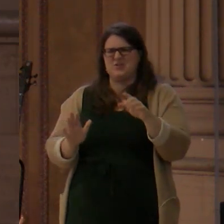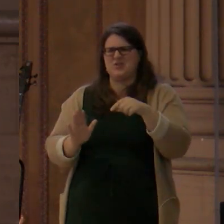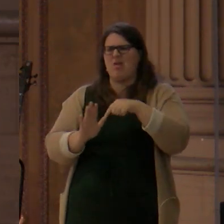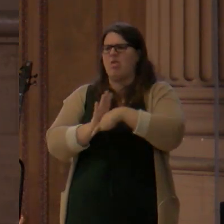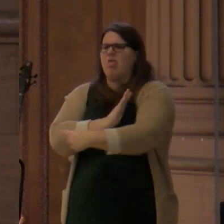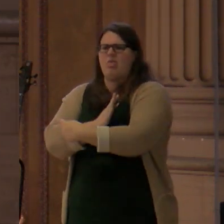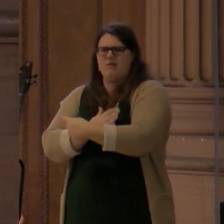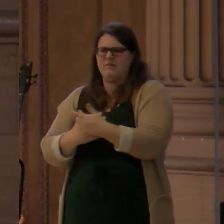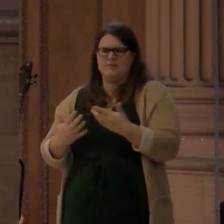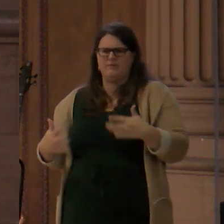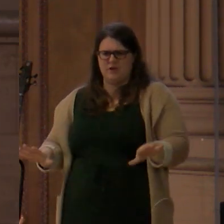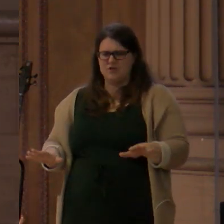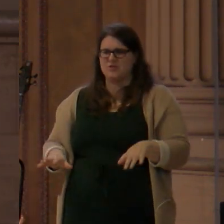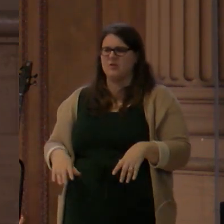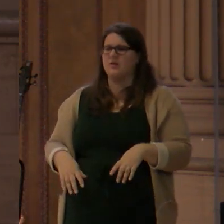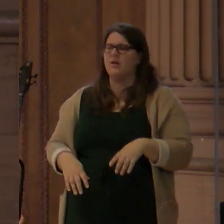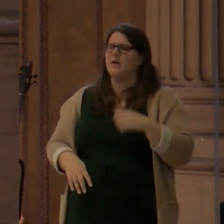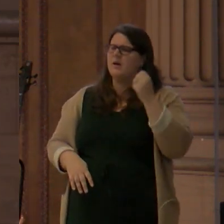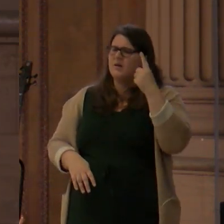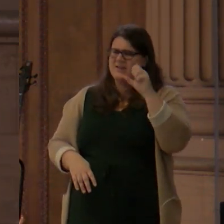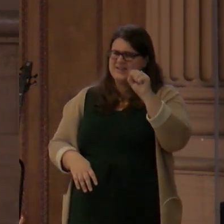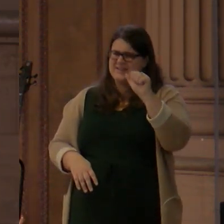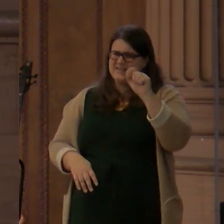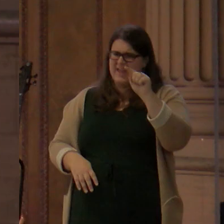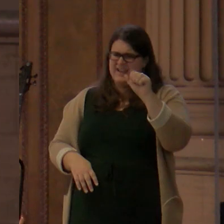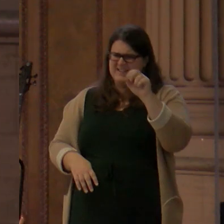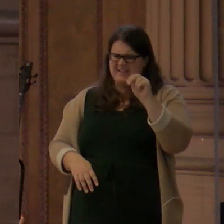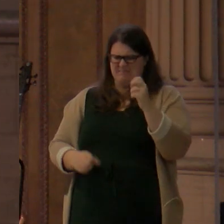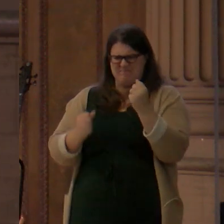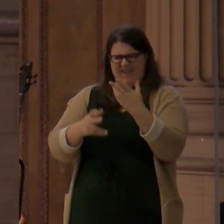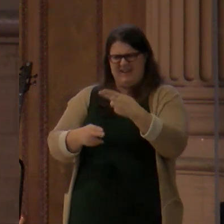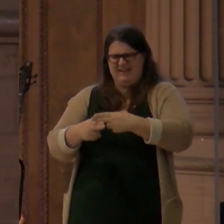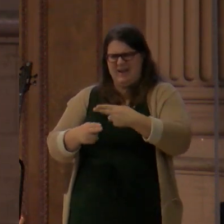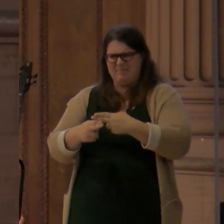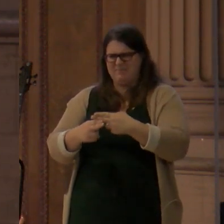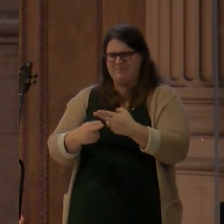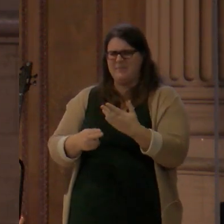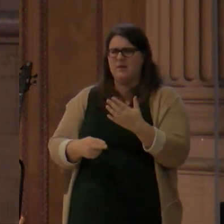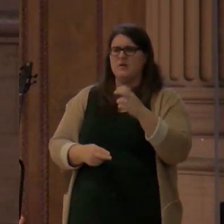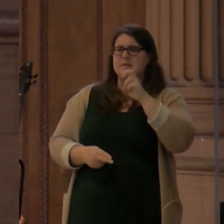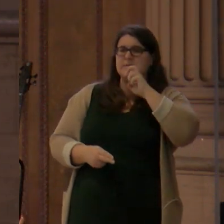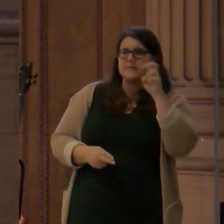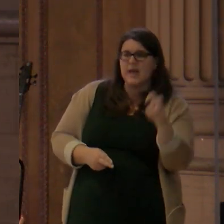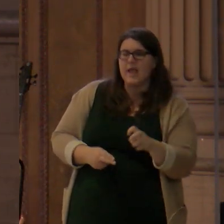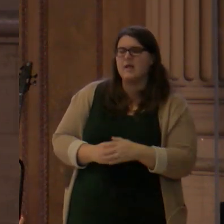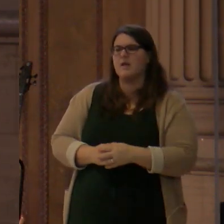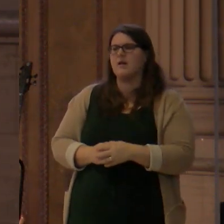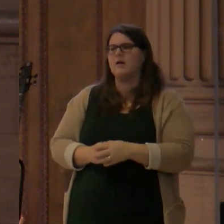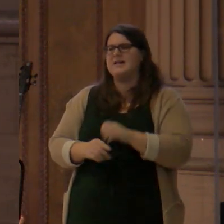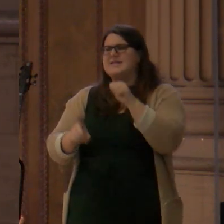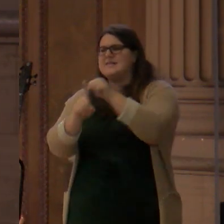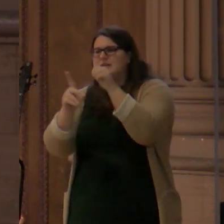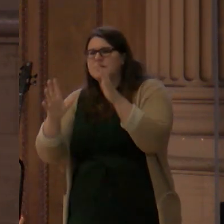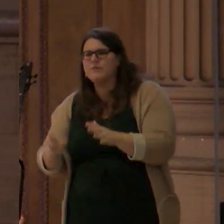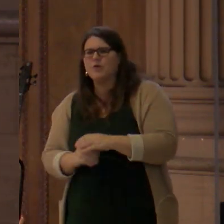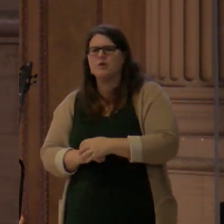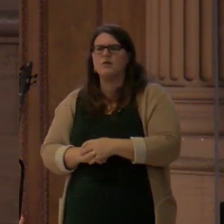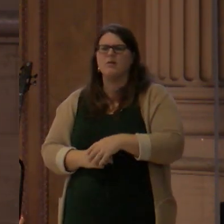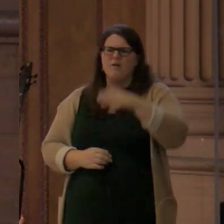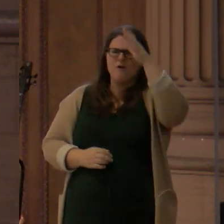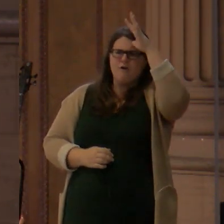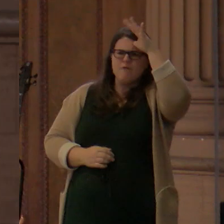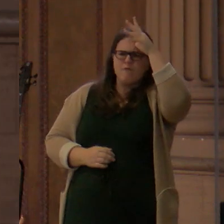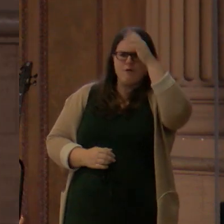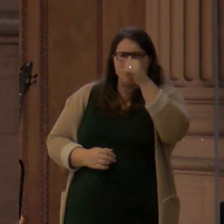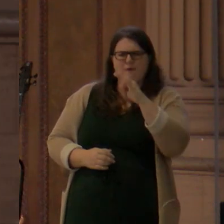deceiver, sinner, father of lies, and so many other ways. And we see him kind of live up to those